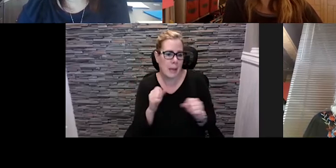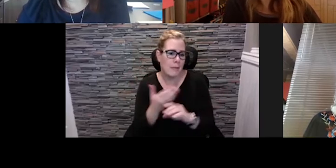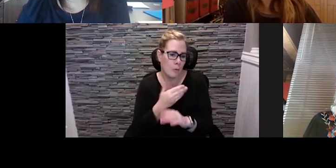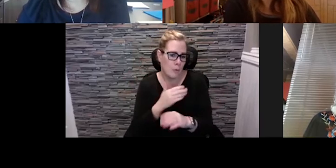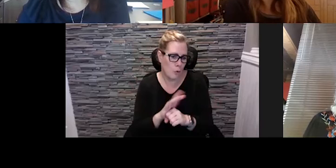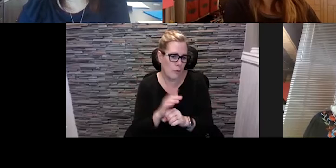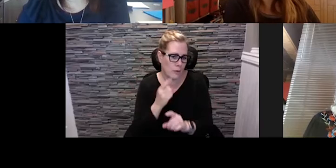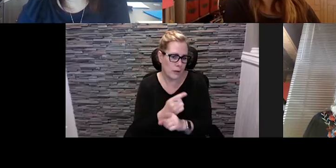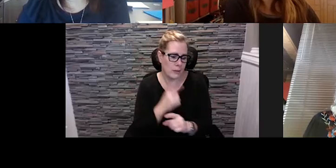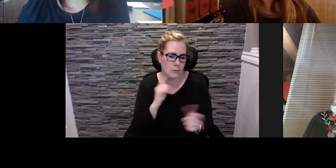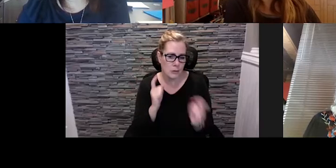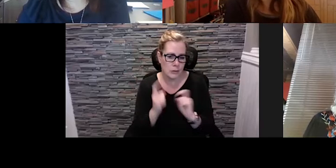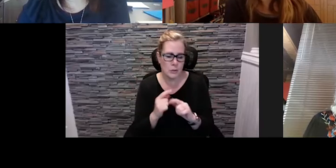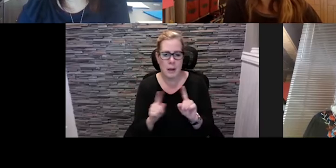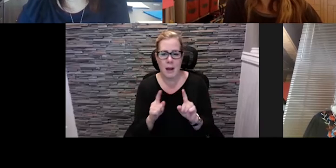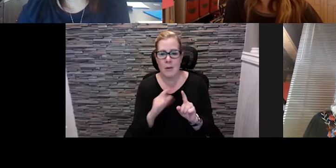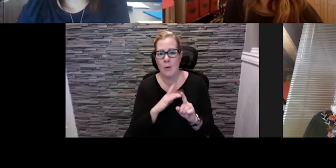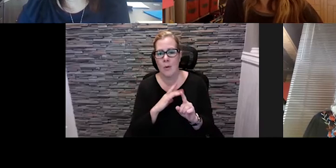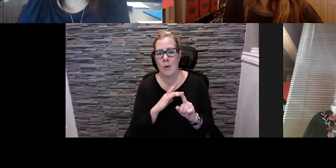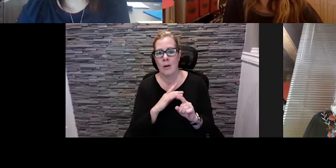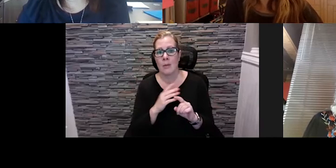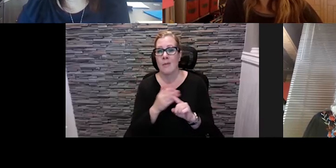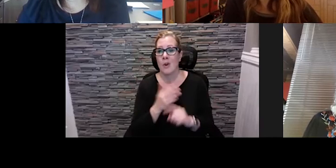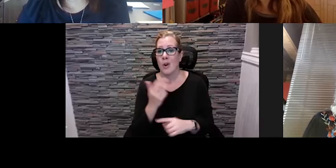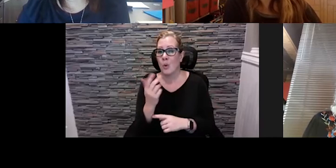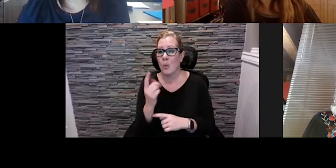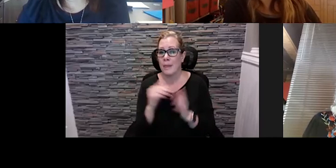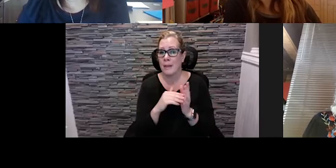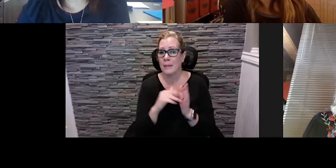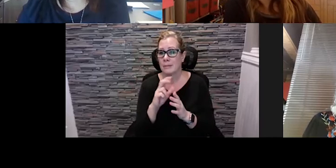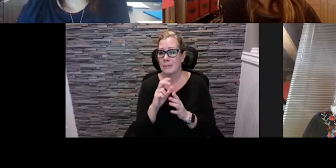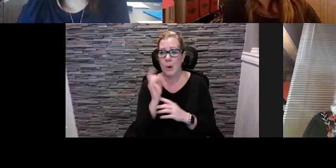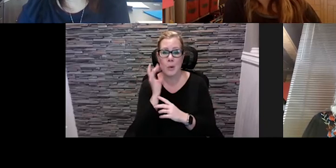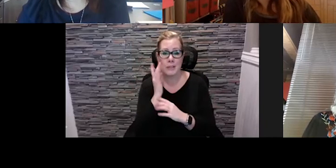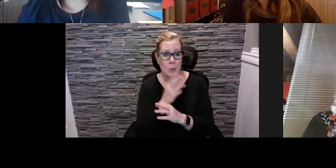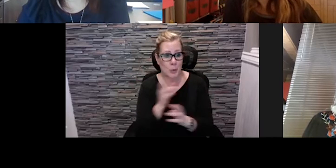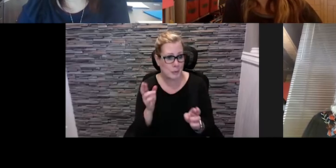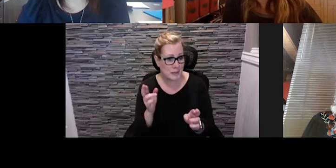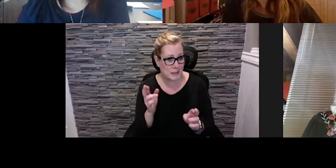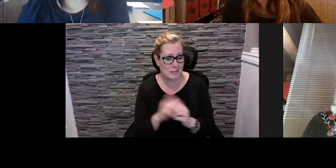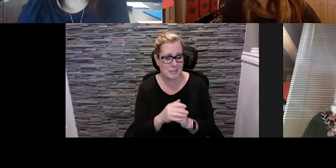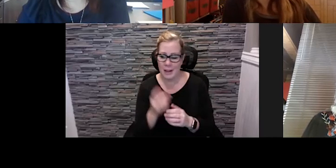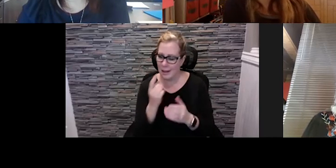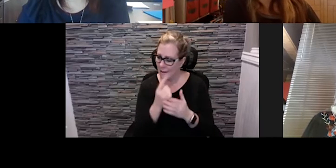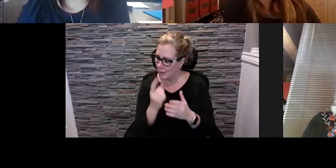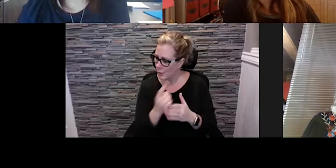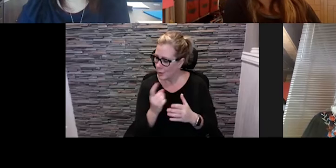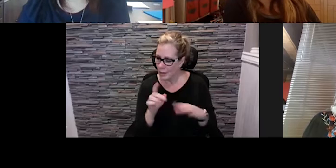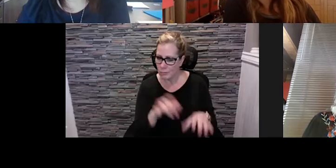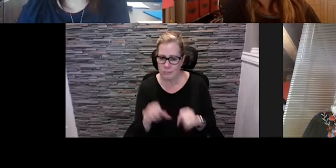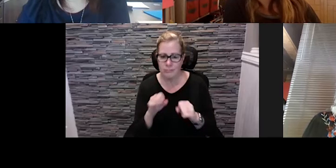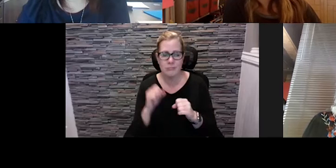um so over 1300 hotel rooms and um each week we held a concert